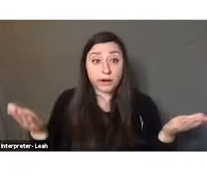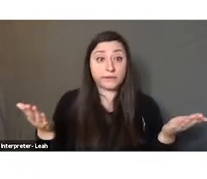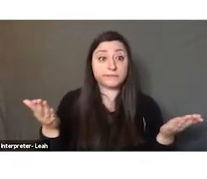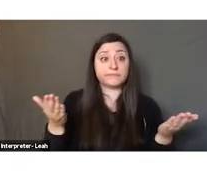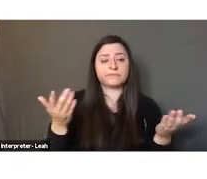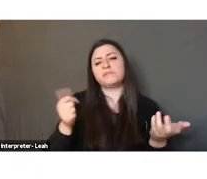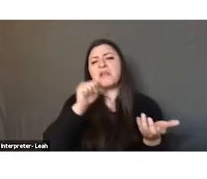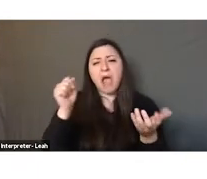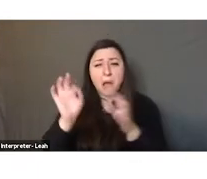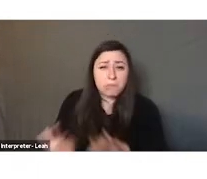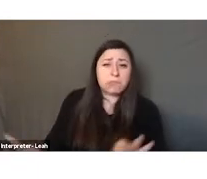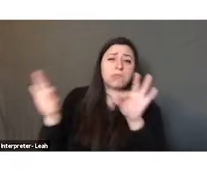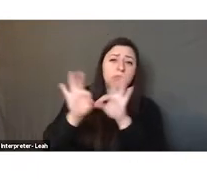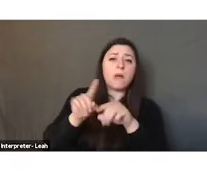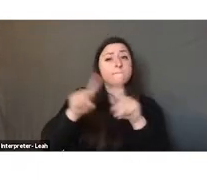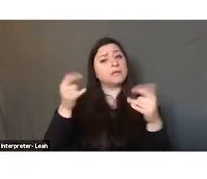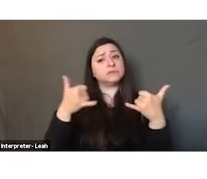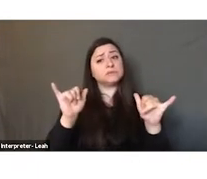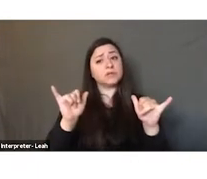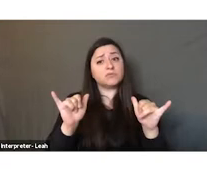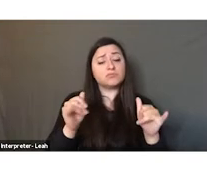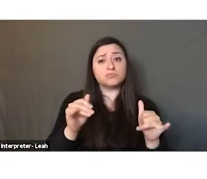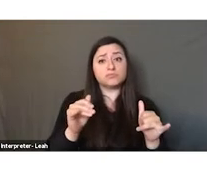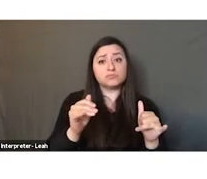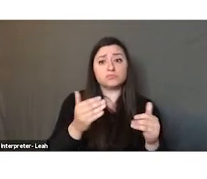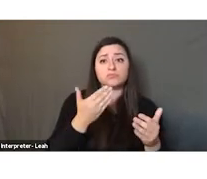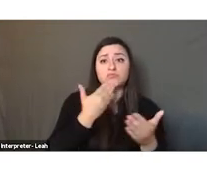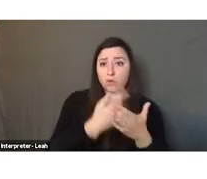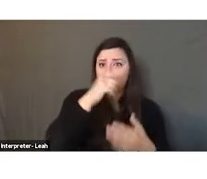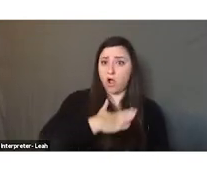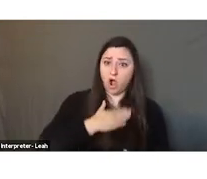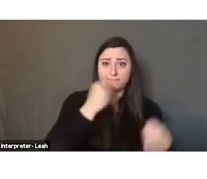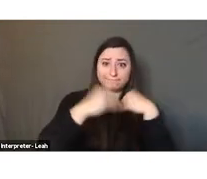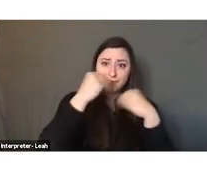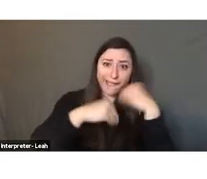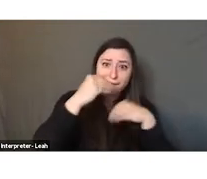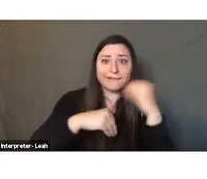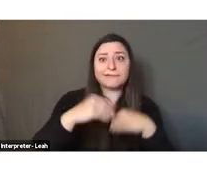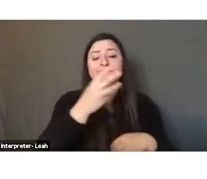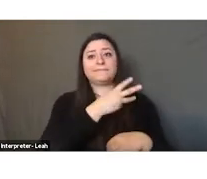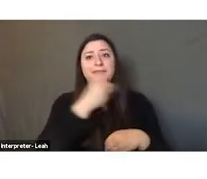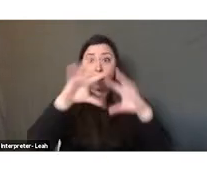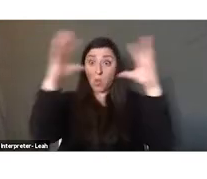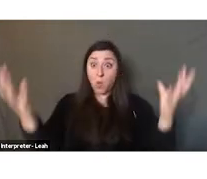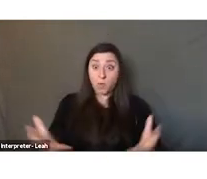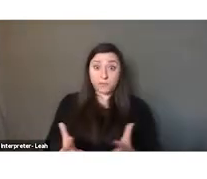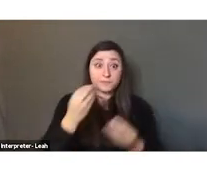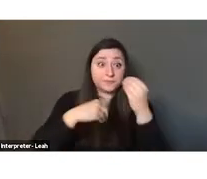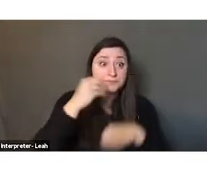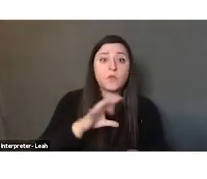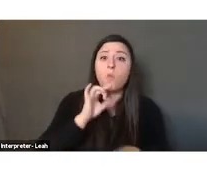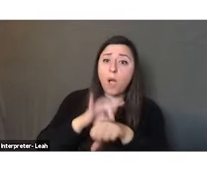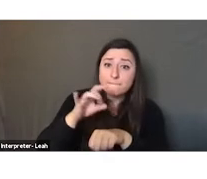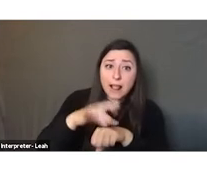important, but familiar and significant to our diet and to the global diet also. Watermelon,